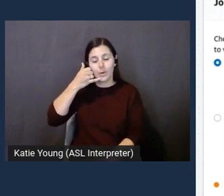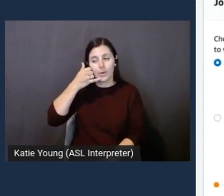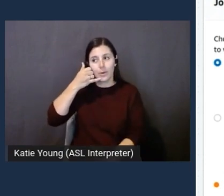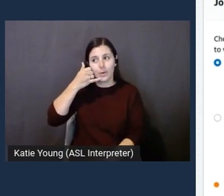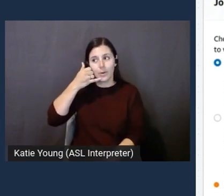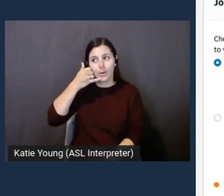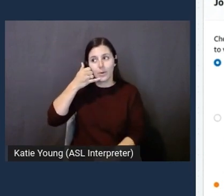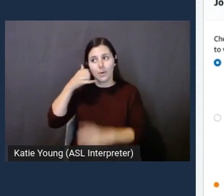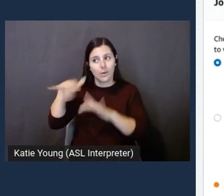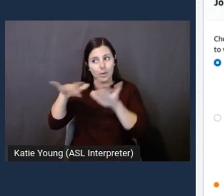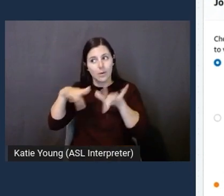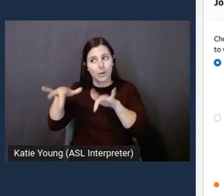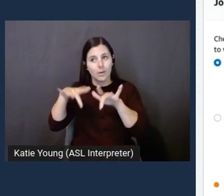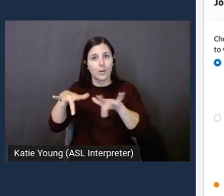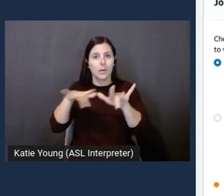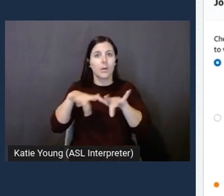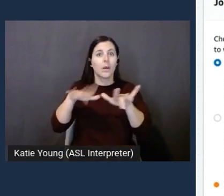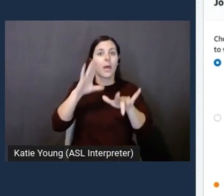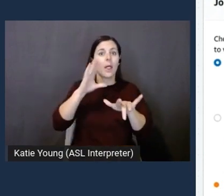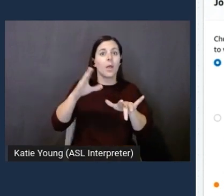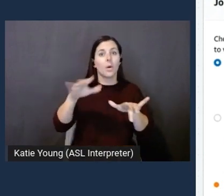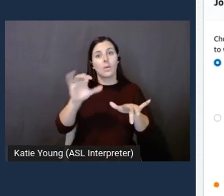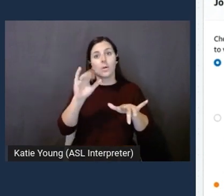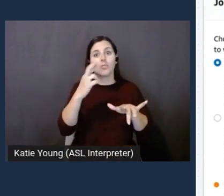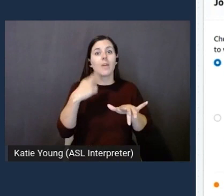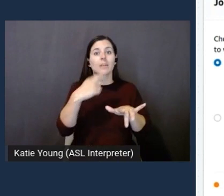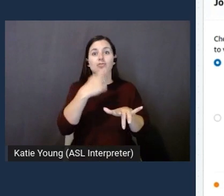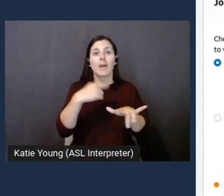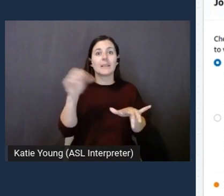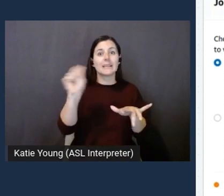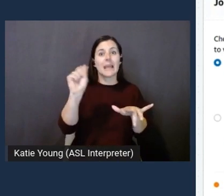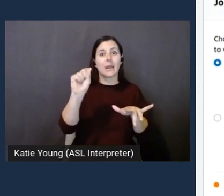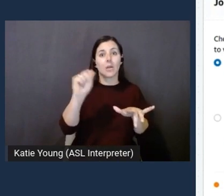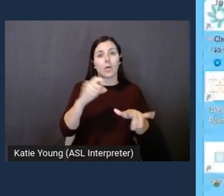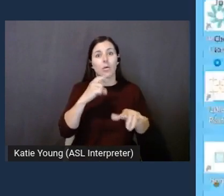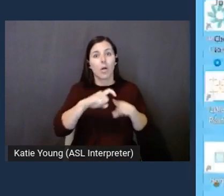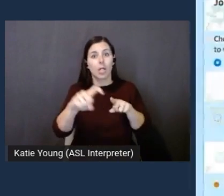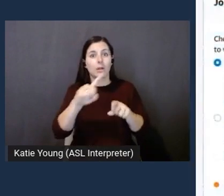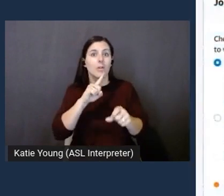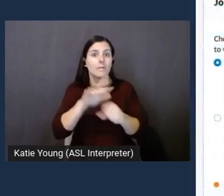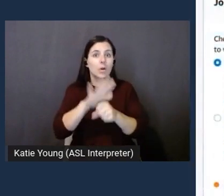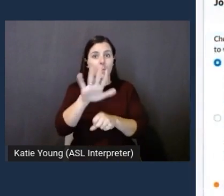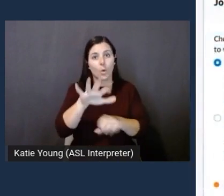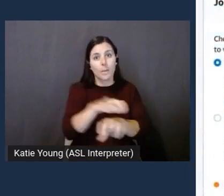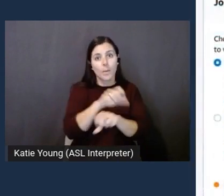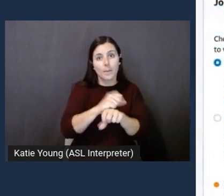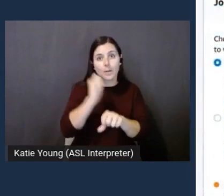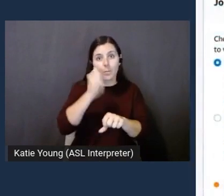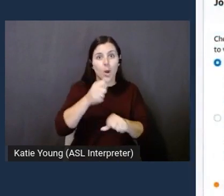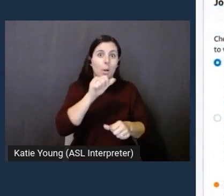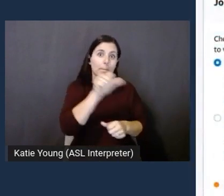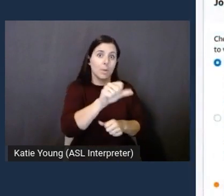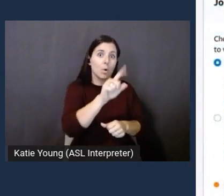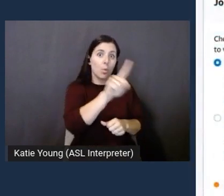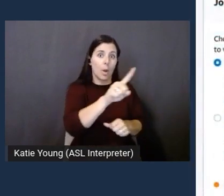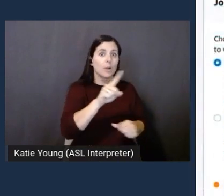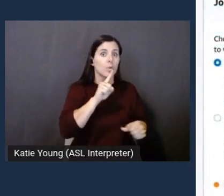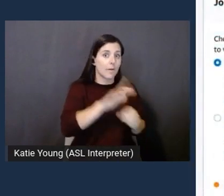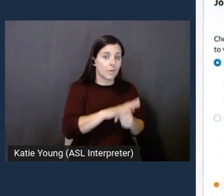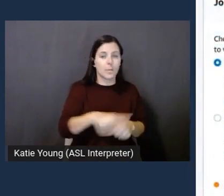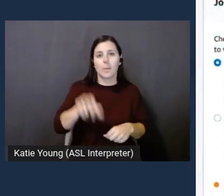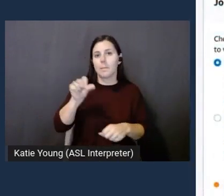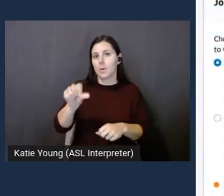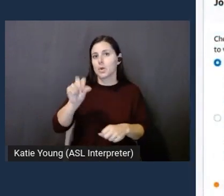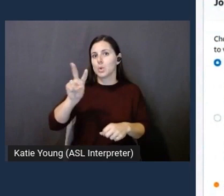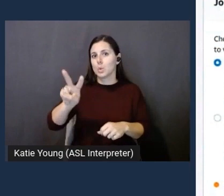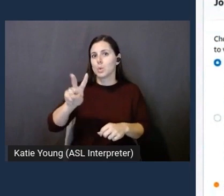Hello, this is Canlis Restaurant in Seattle. Calling to confirm your appointment tomorrow. Please press 1 to confirm or press 2 to speak to an